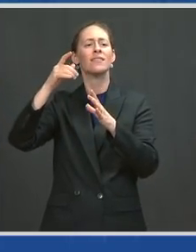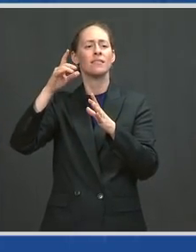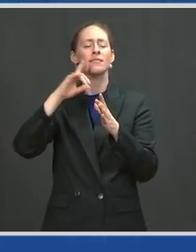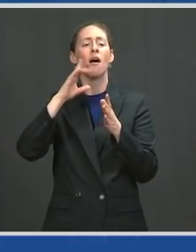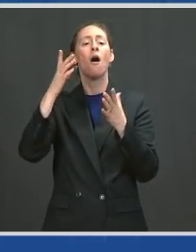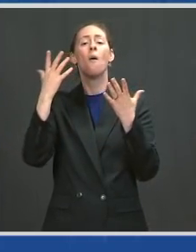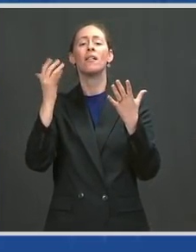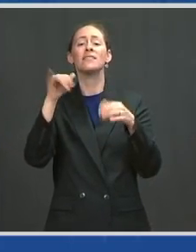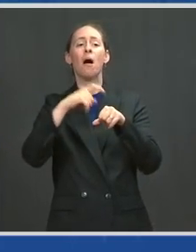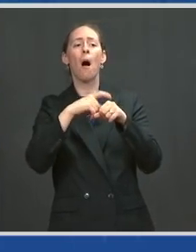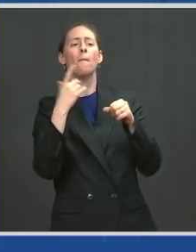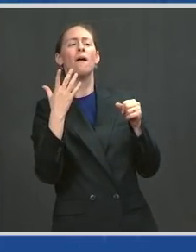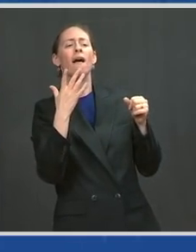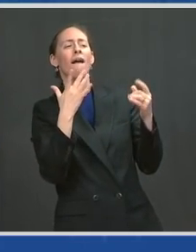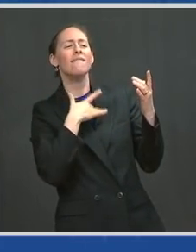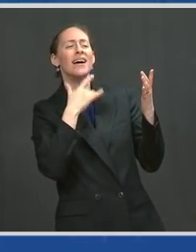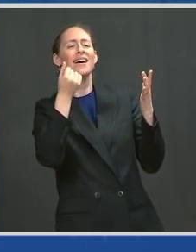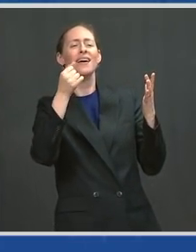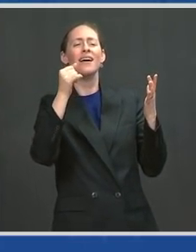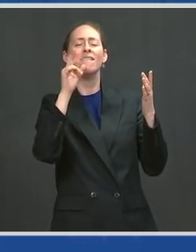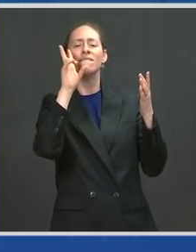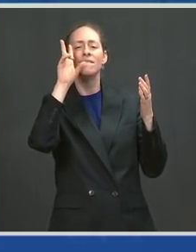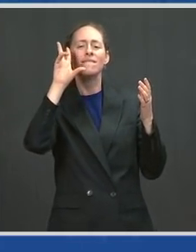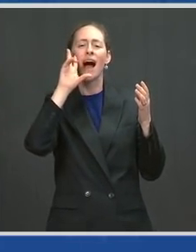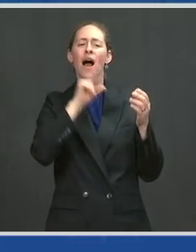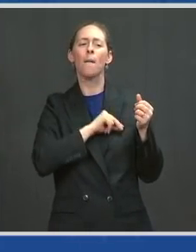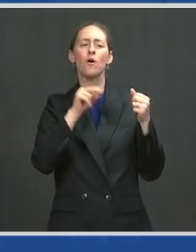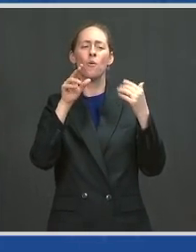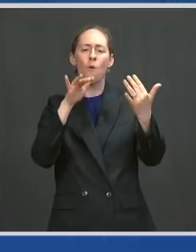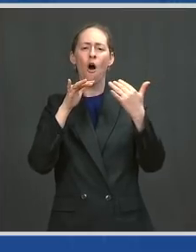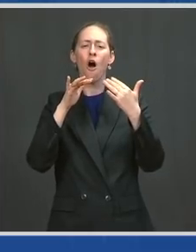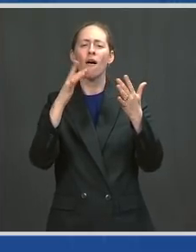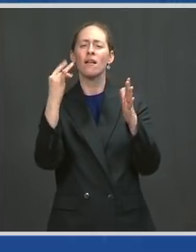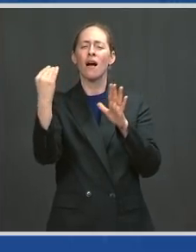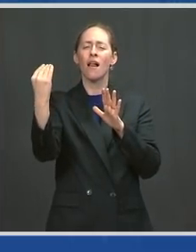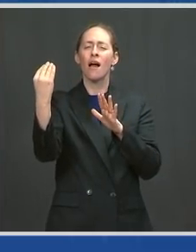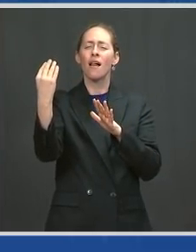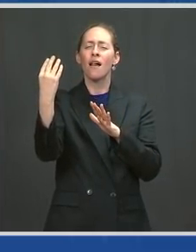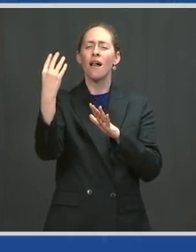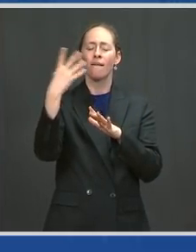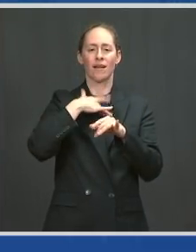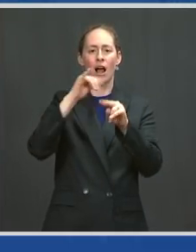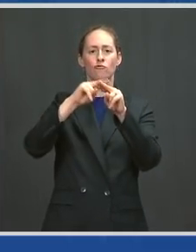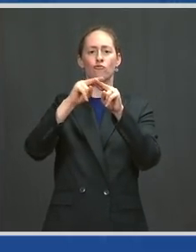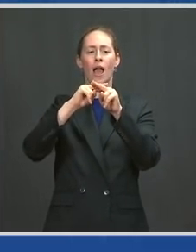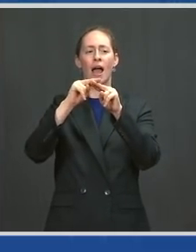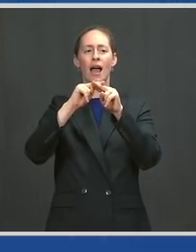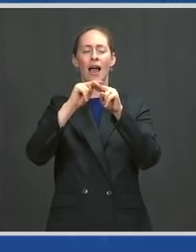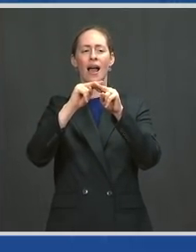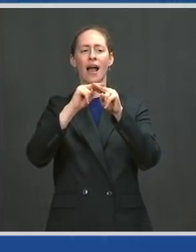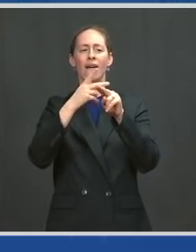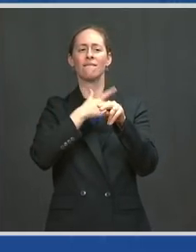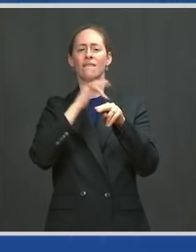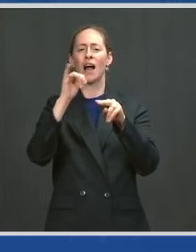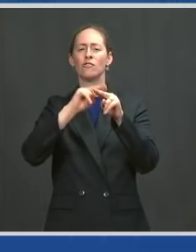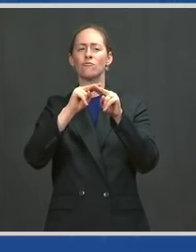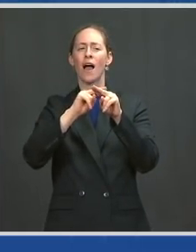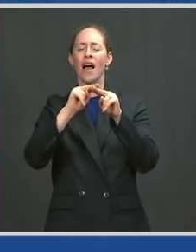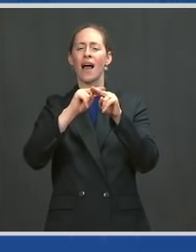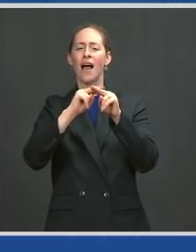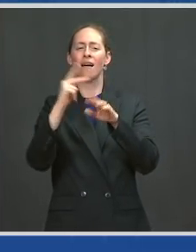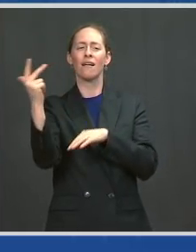He said, yeah, there's light at the end of the tunnel. It's a freight train. Well, this time there's sunlight at the end of the tunnel. There's real light.